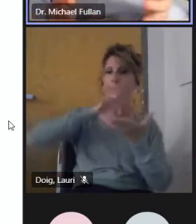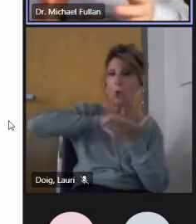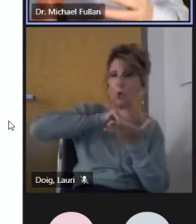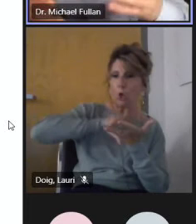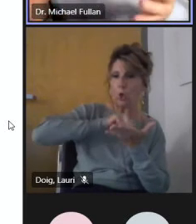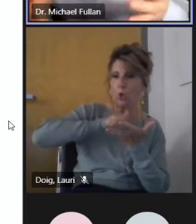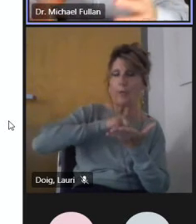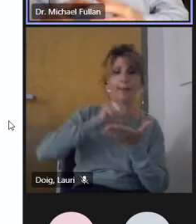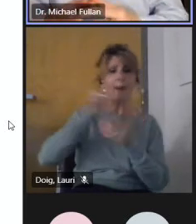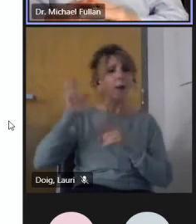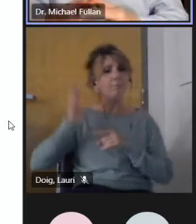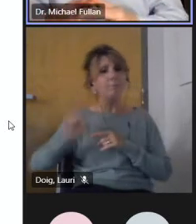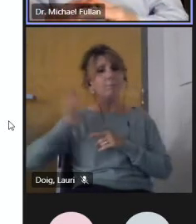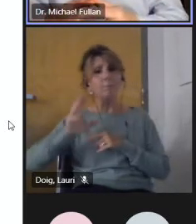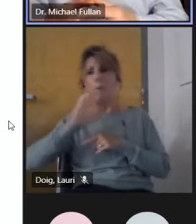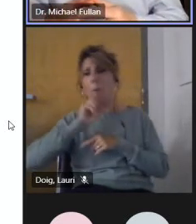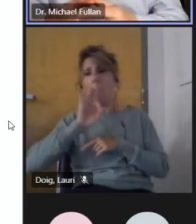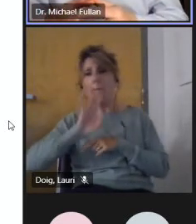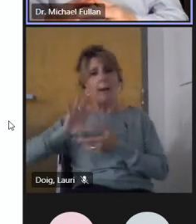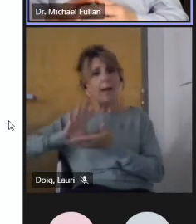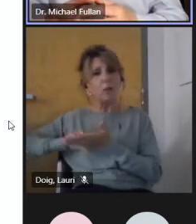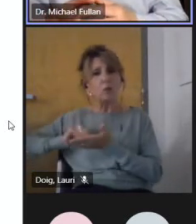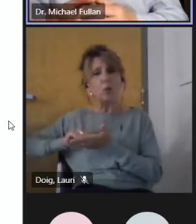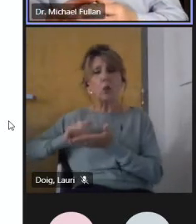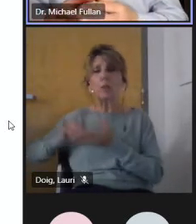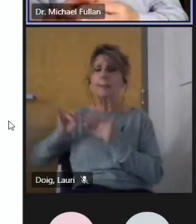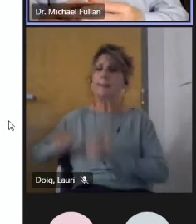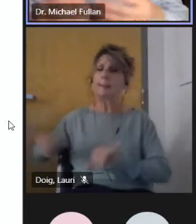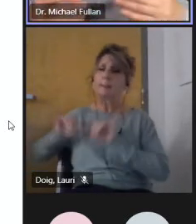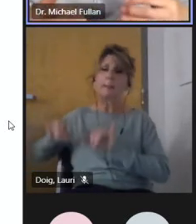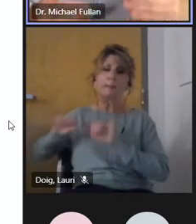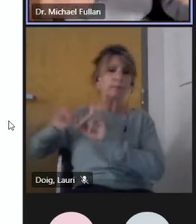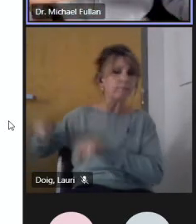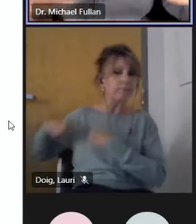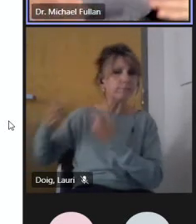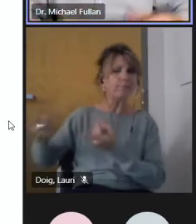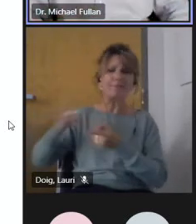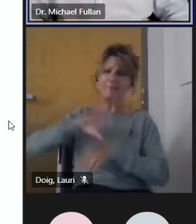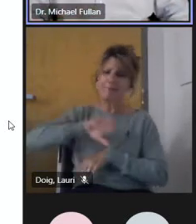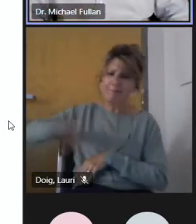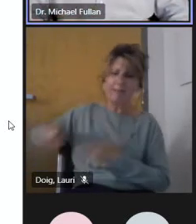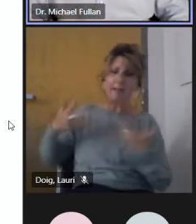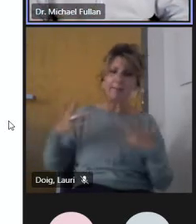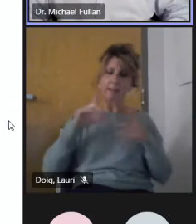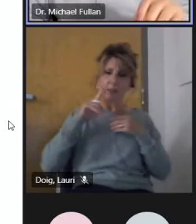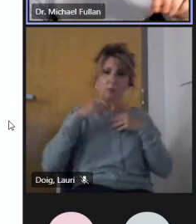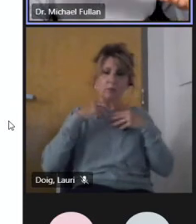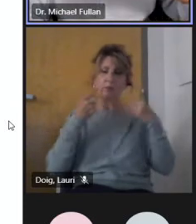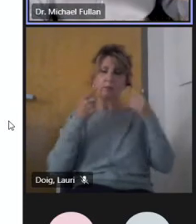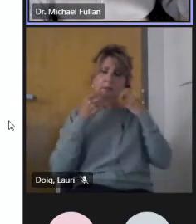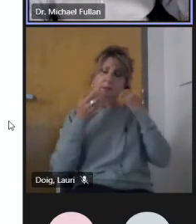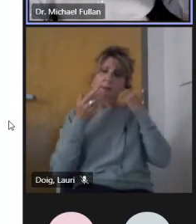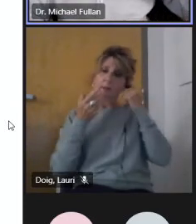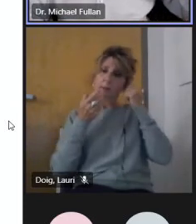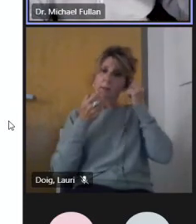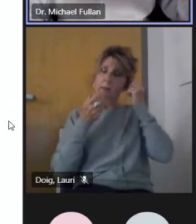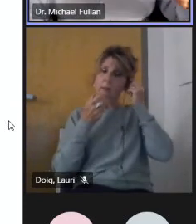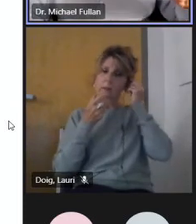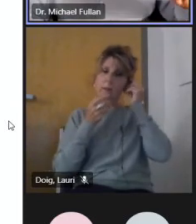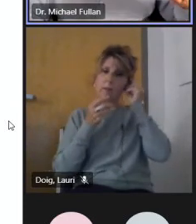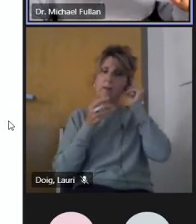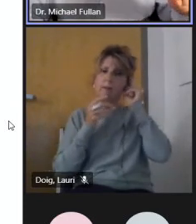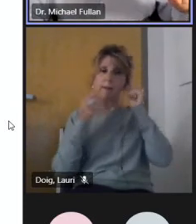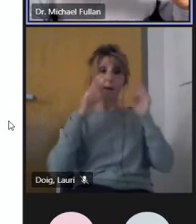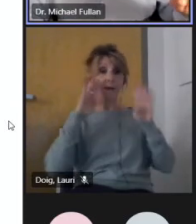the learning that I'm describing. I hope you got the difference. And this leads to not only a better society, but a more